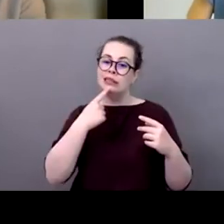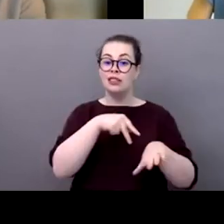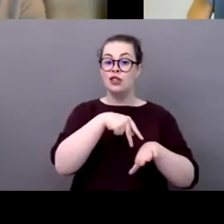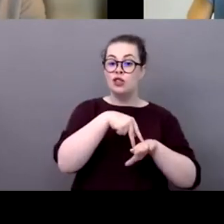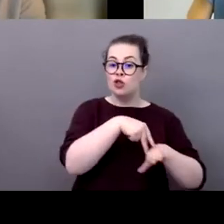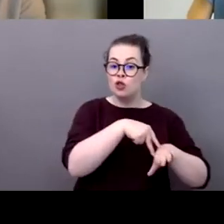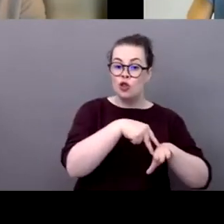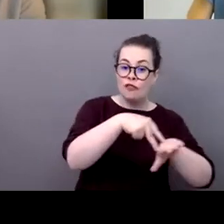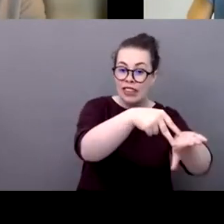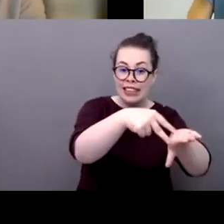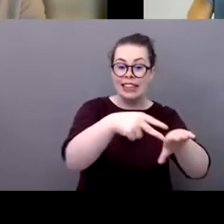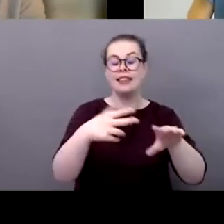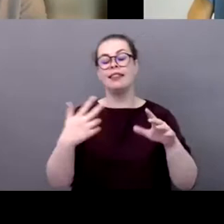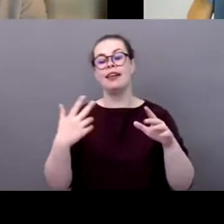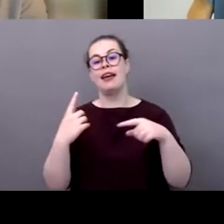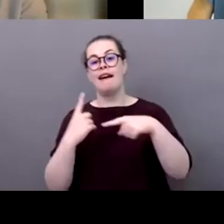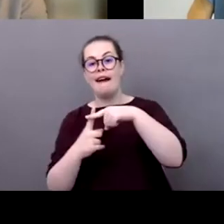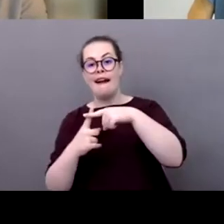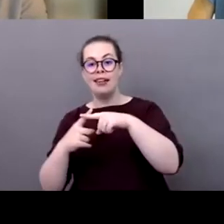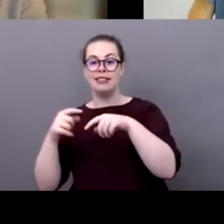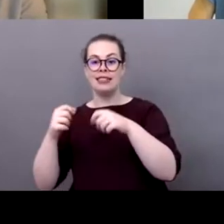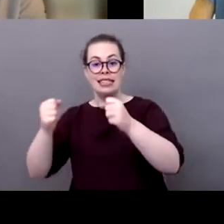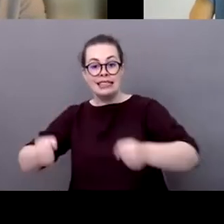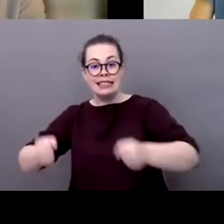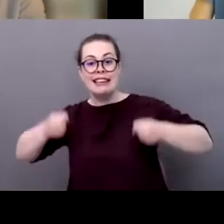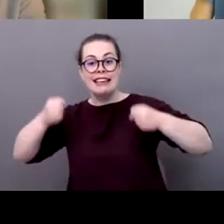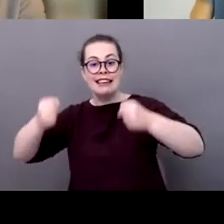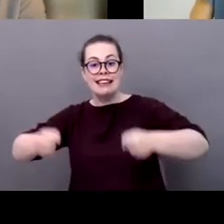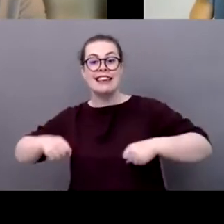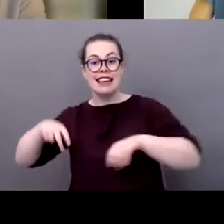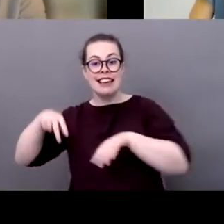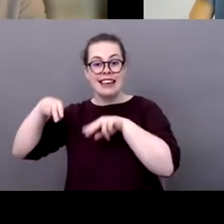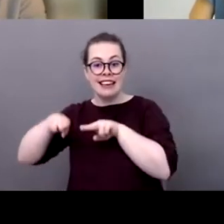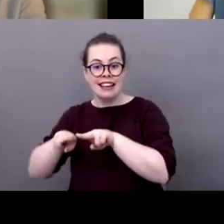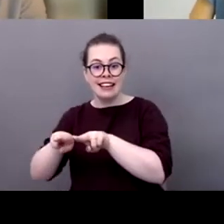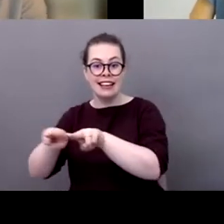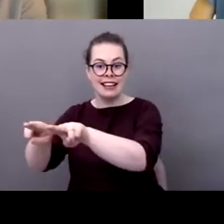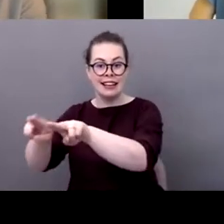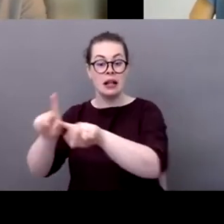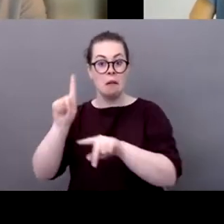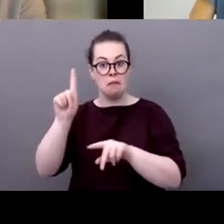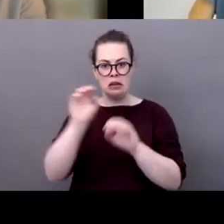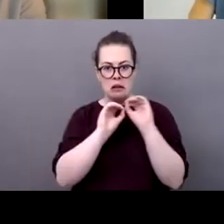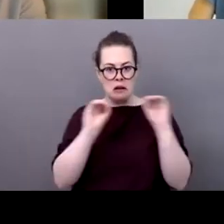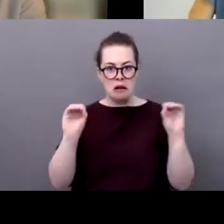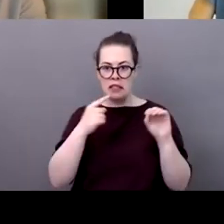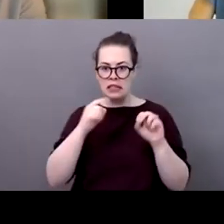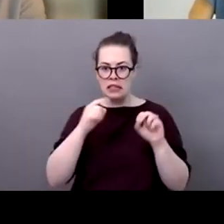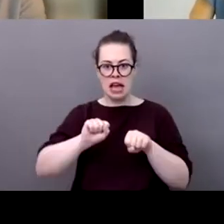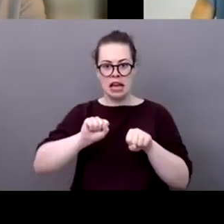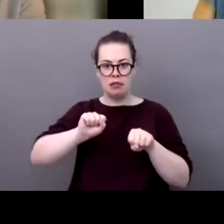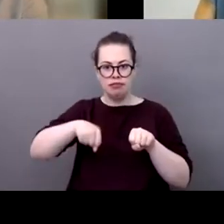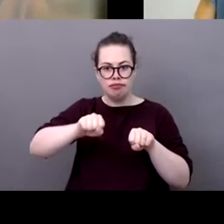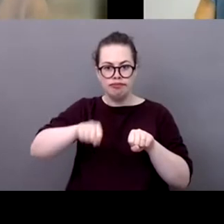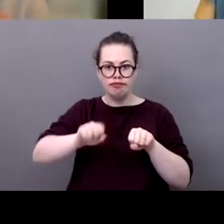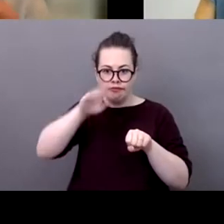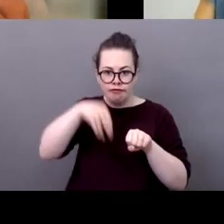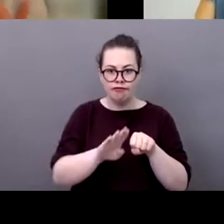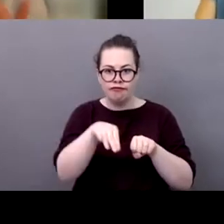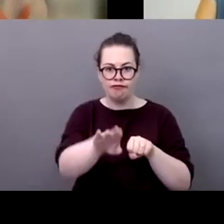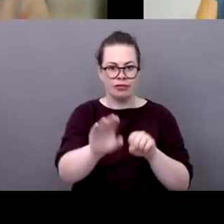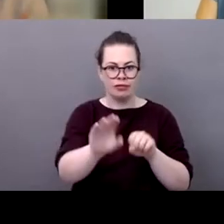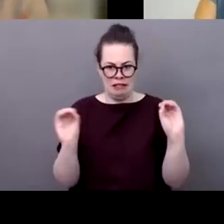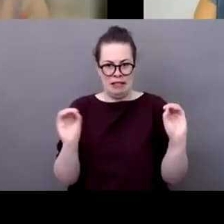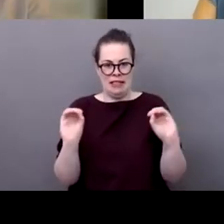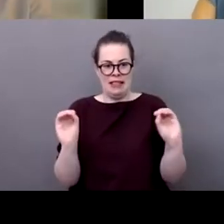don't talk about motor sports um yeah i think we should be open to partnerships and it should be surprising partnerships so a lot of stakeholders there if we just stay